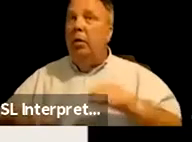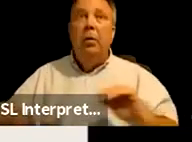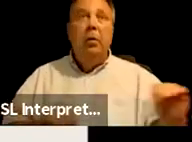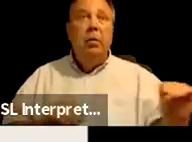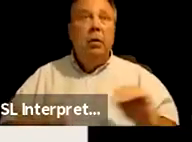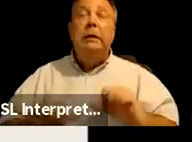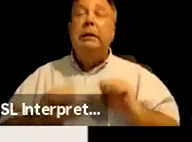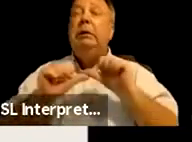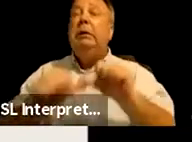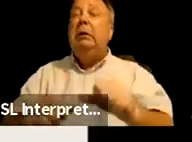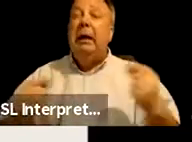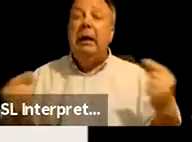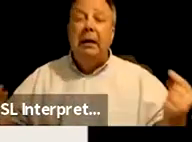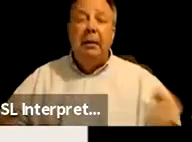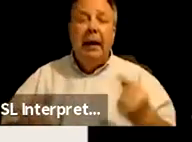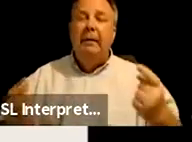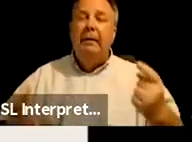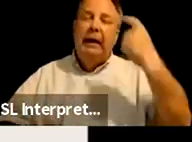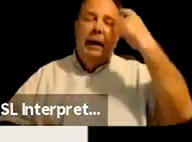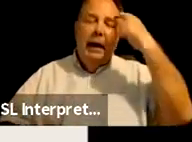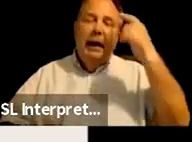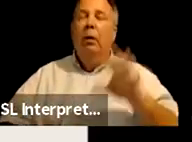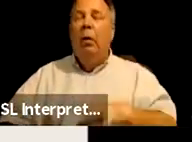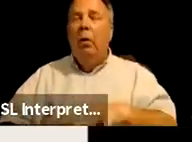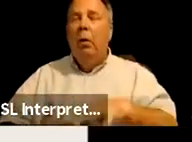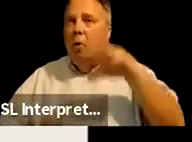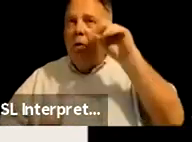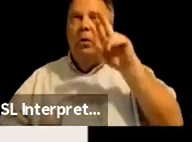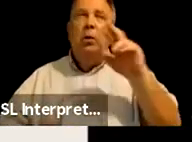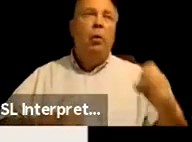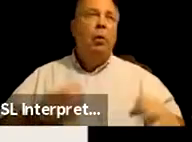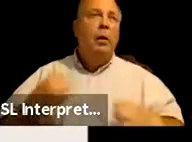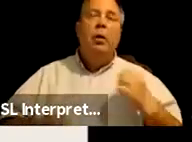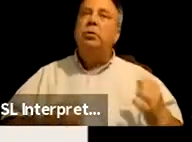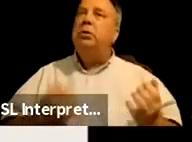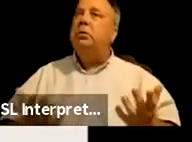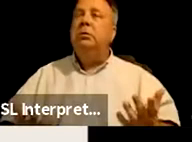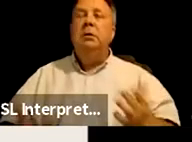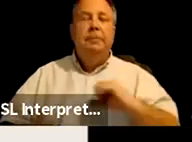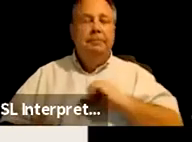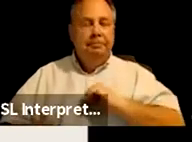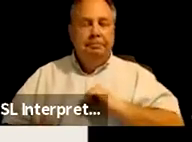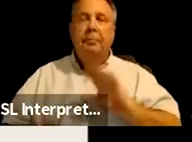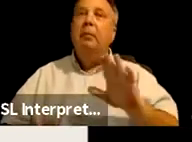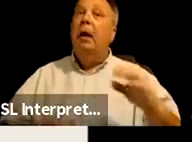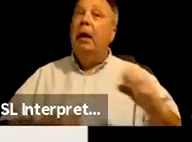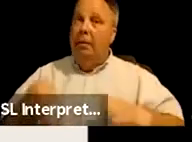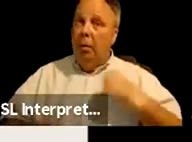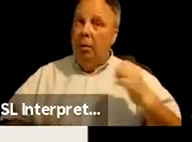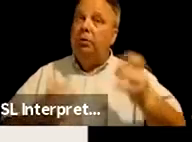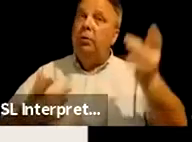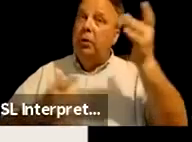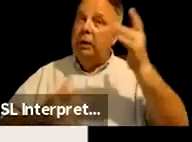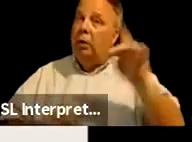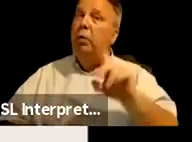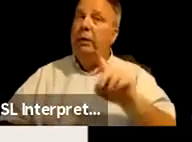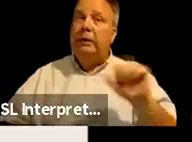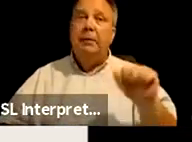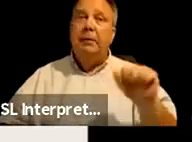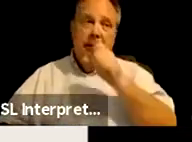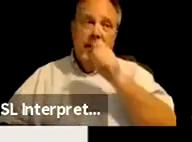chronic pain, cognitive or learning or emotional, excuse me, emotional illnesses or disabilities,